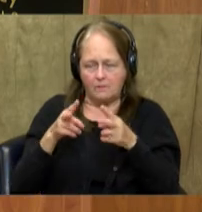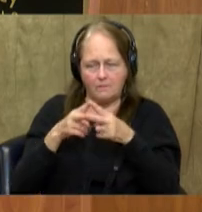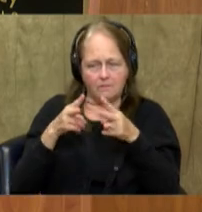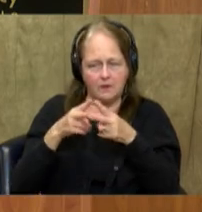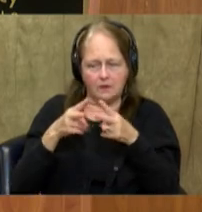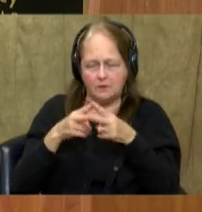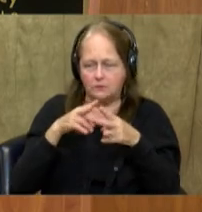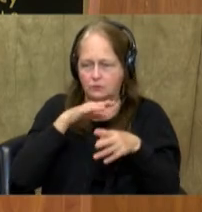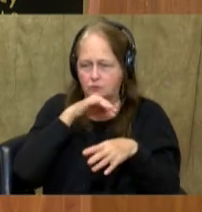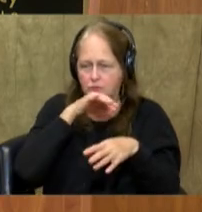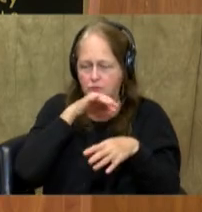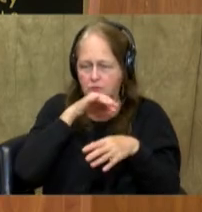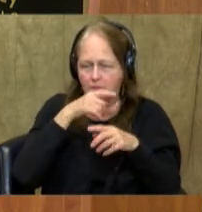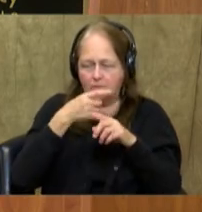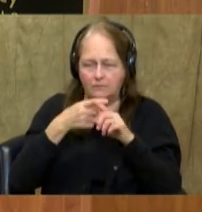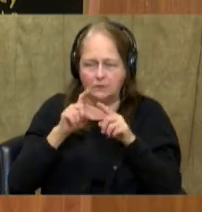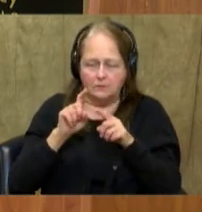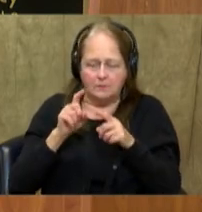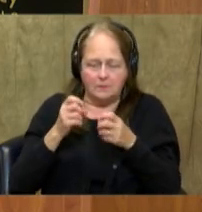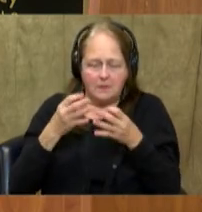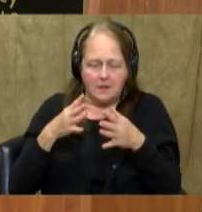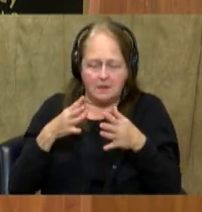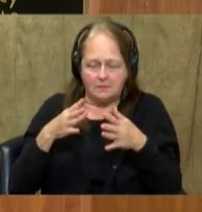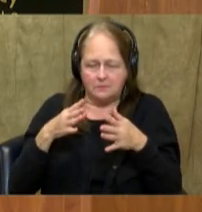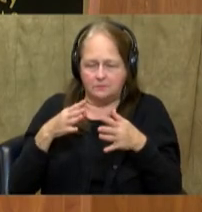polluted from sewage and industries.